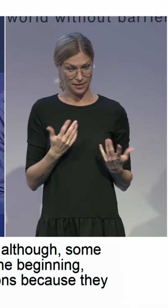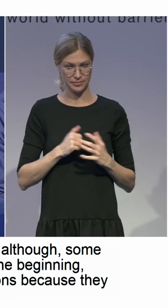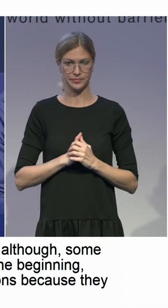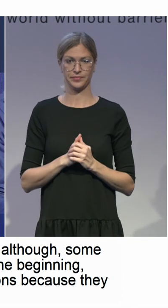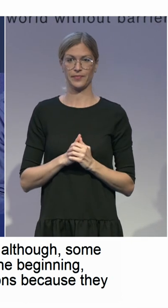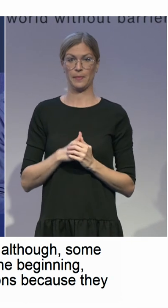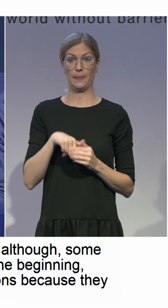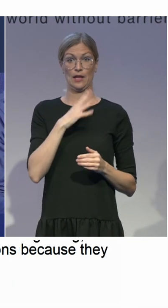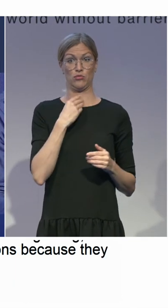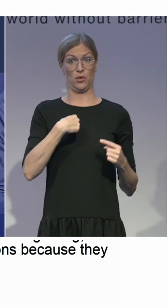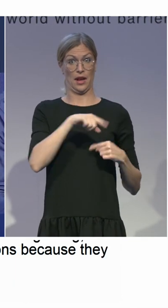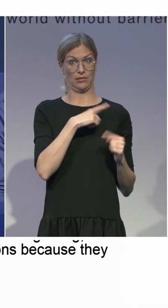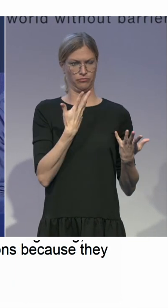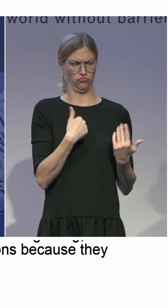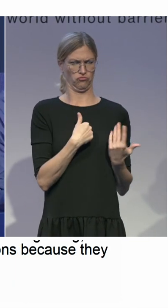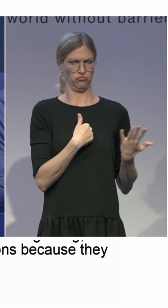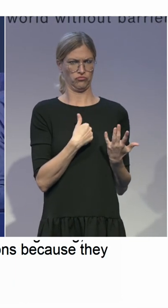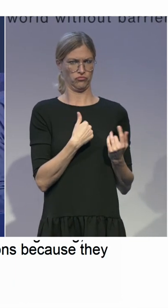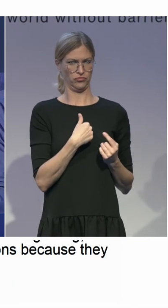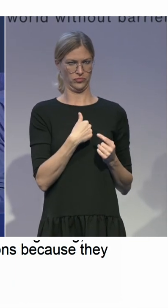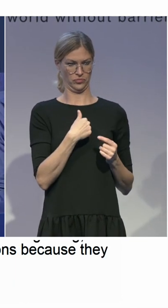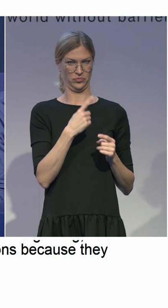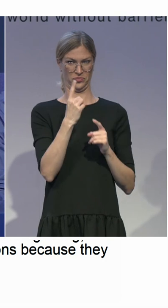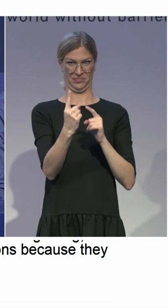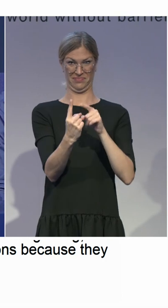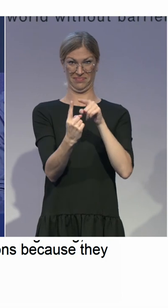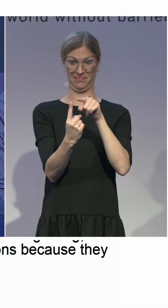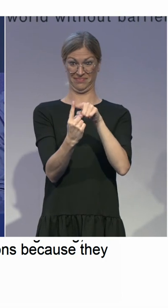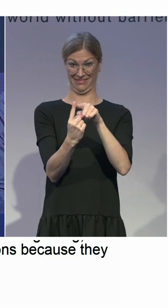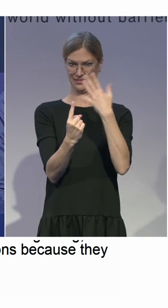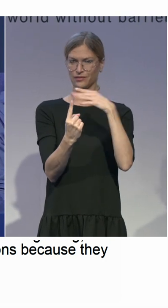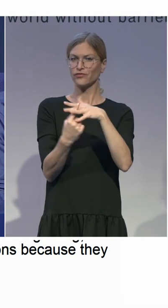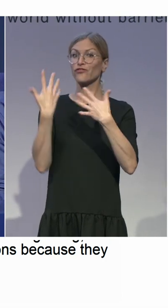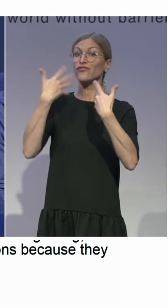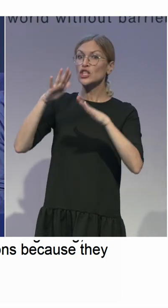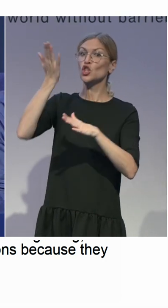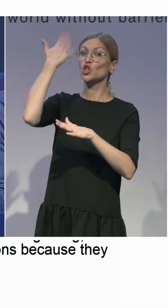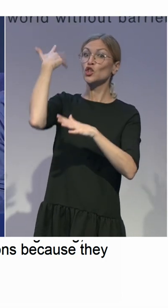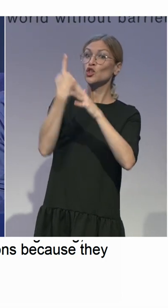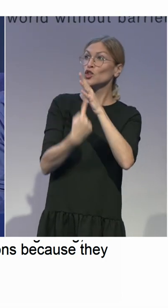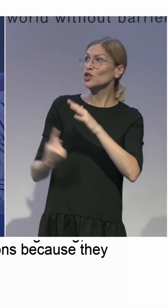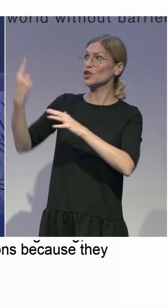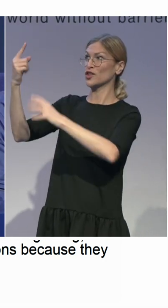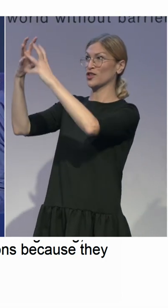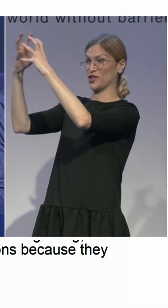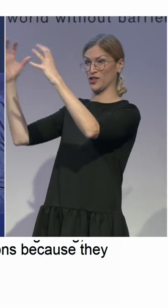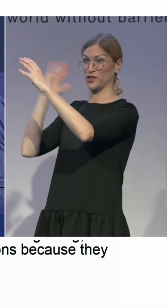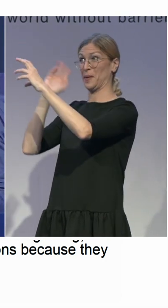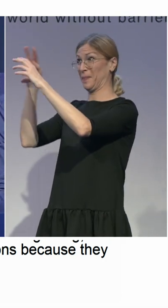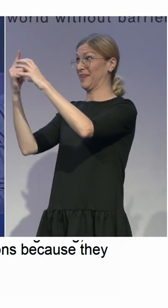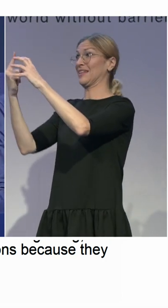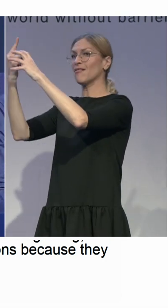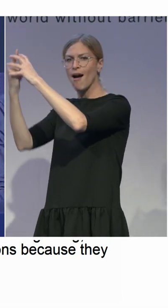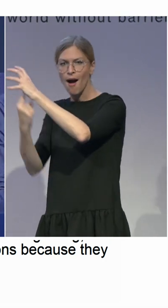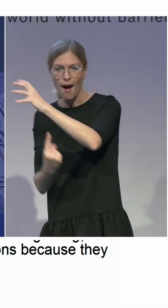person leaves the institution and the government still gives funding for another person to